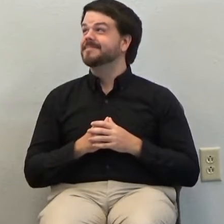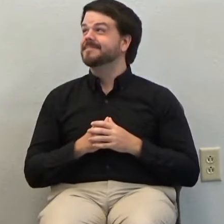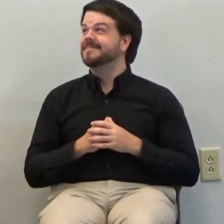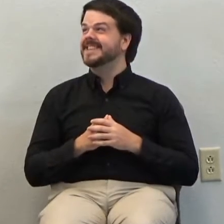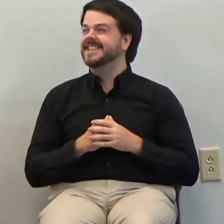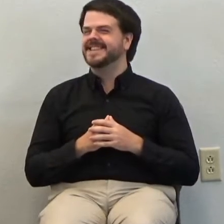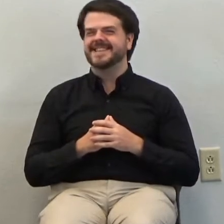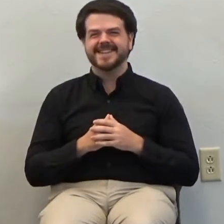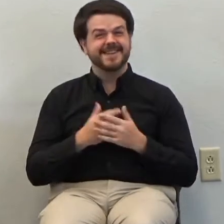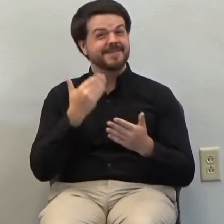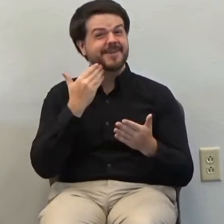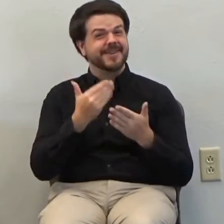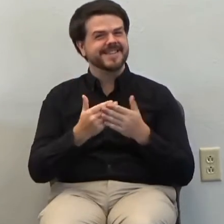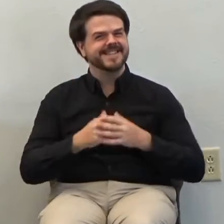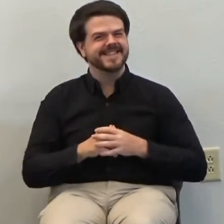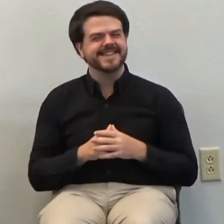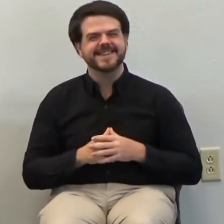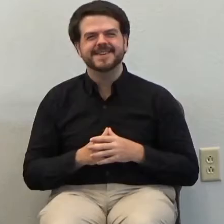Very good.